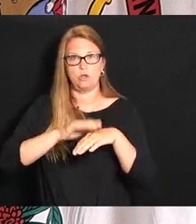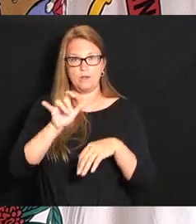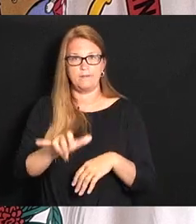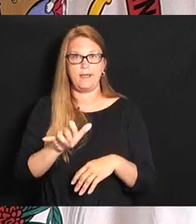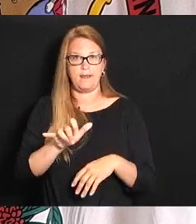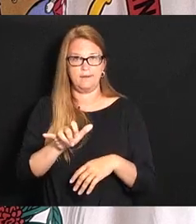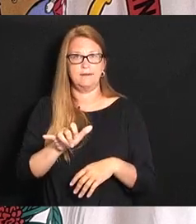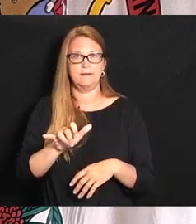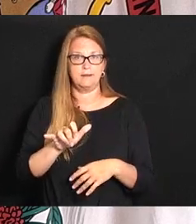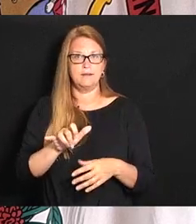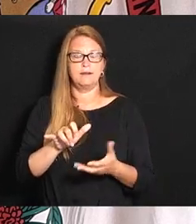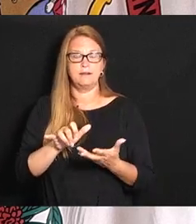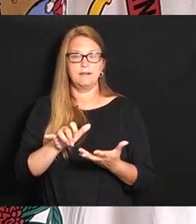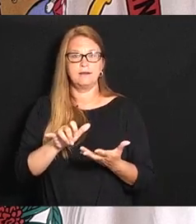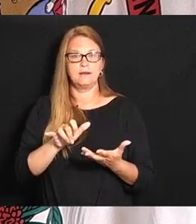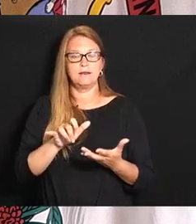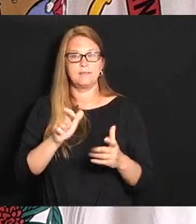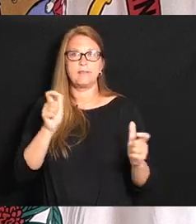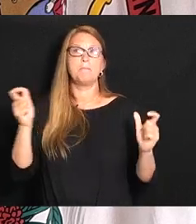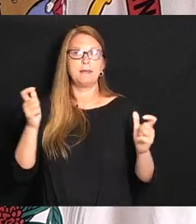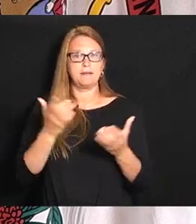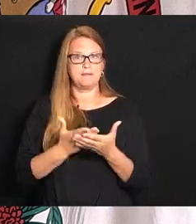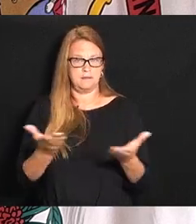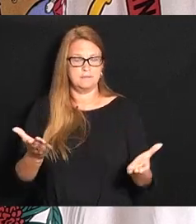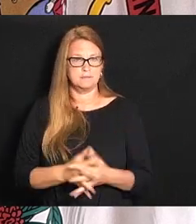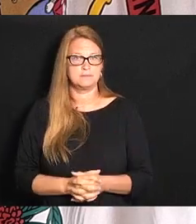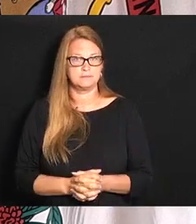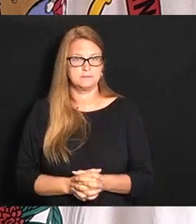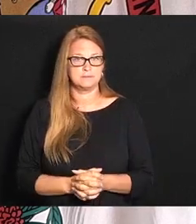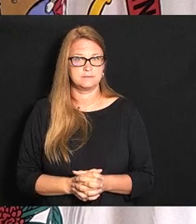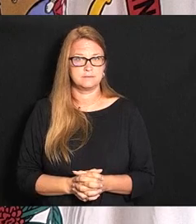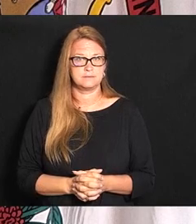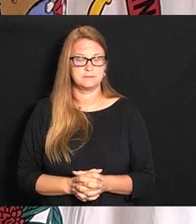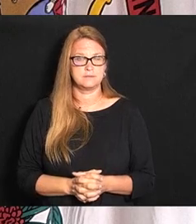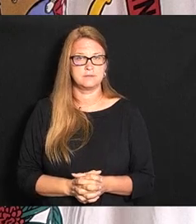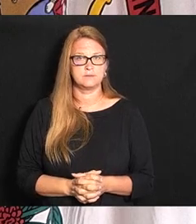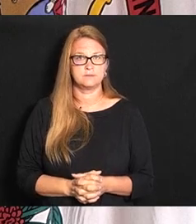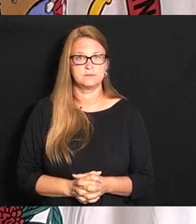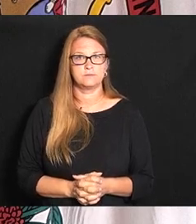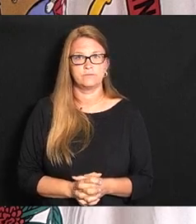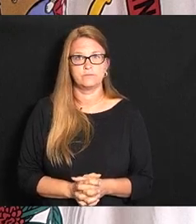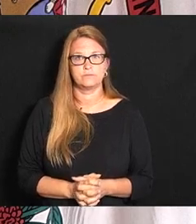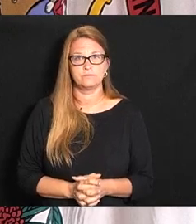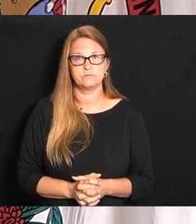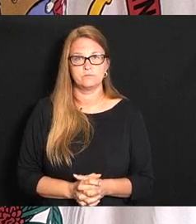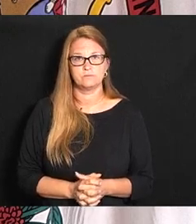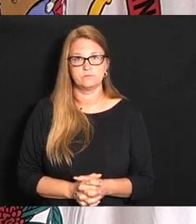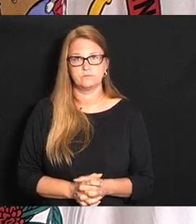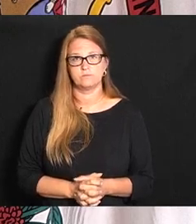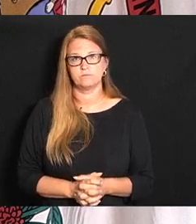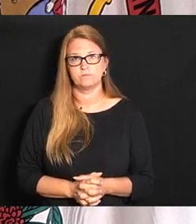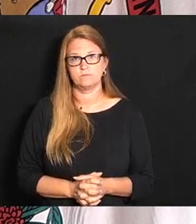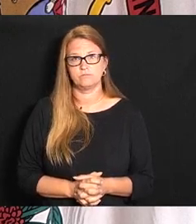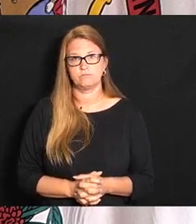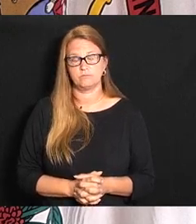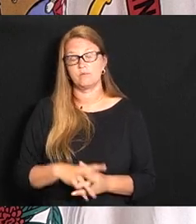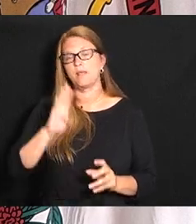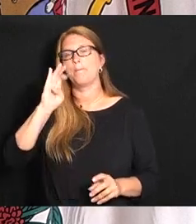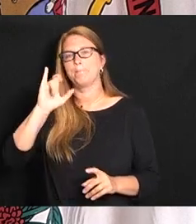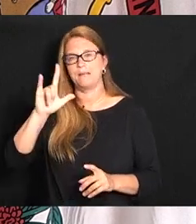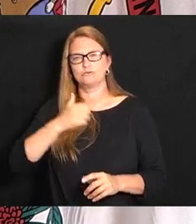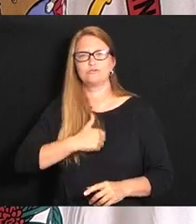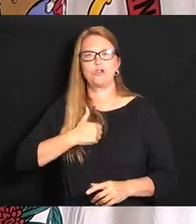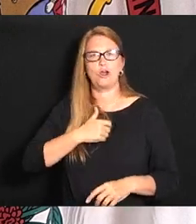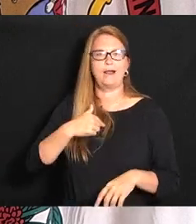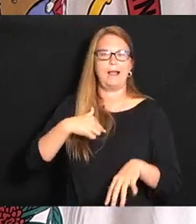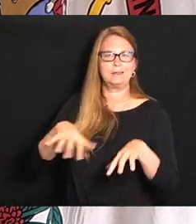trying to address the big problems the absolute big problems but nevertheless Bill and I'm